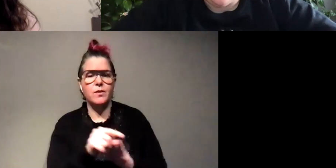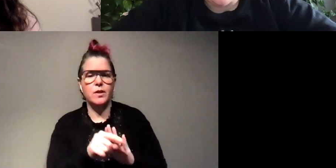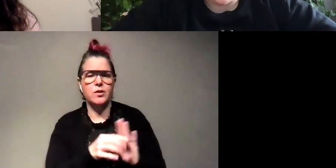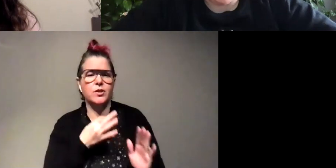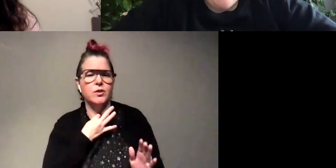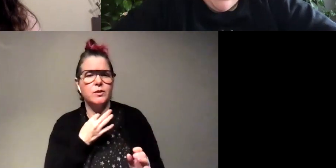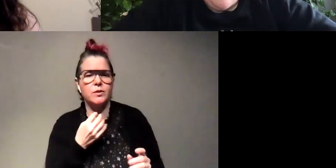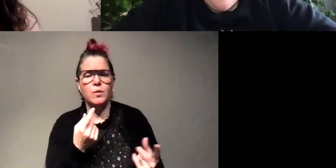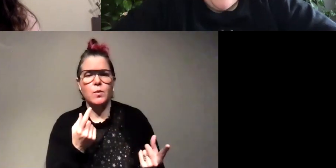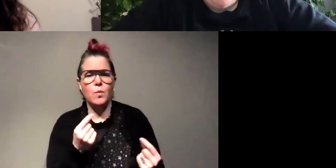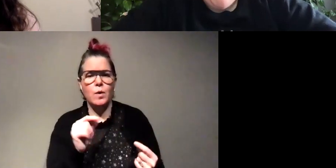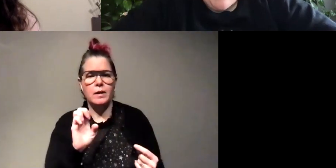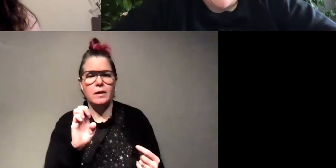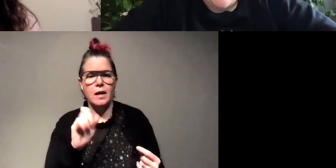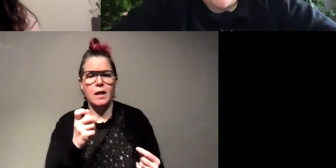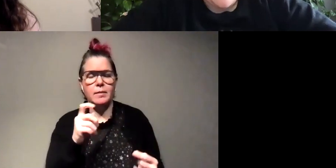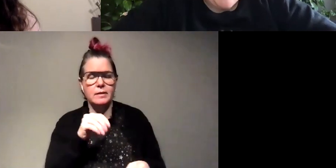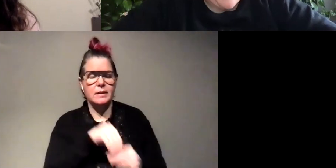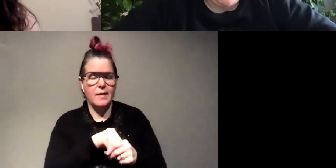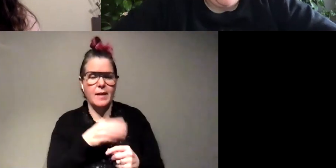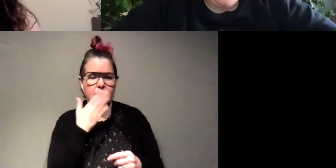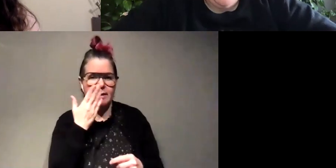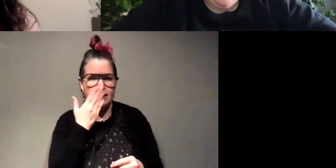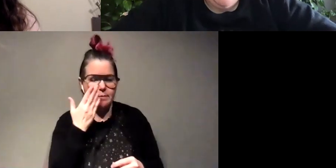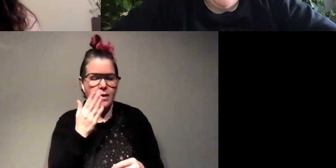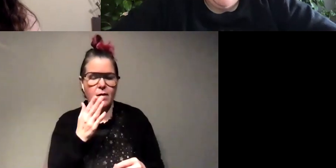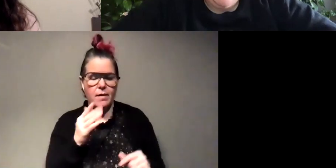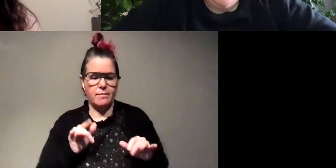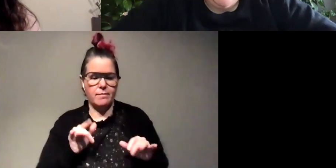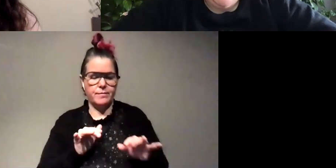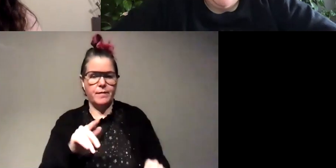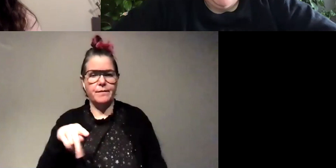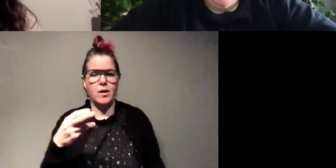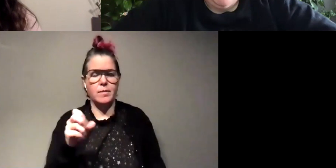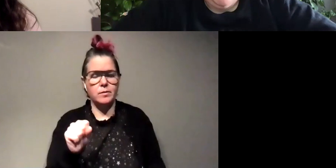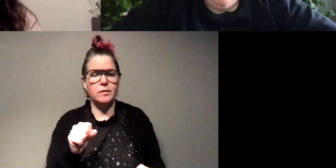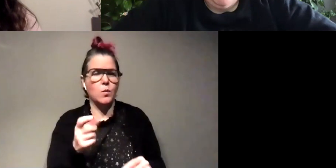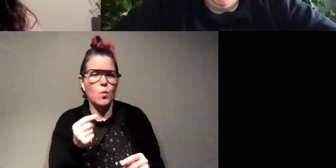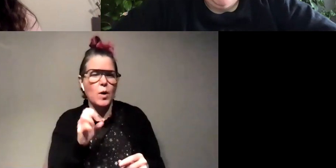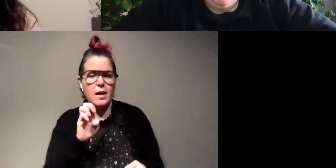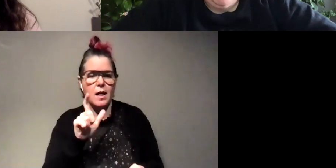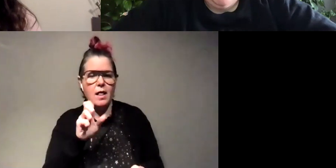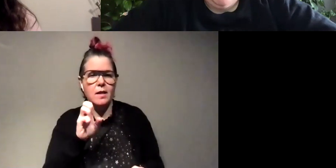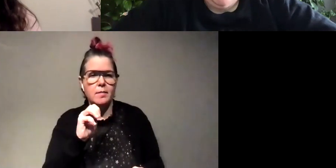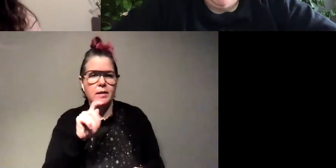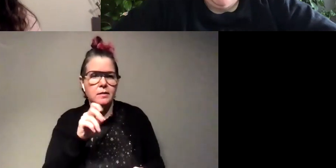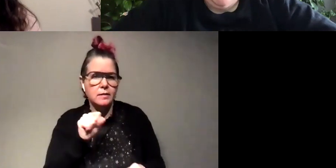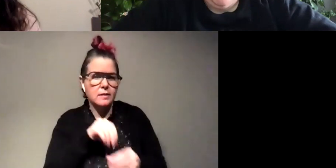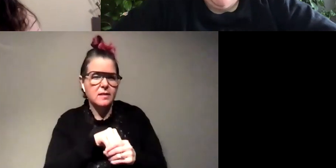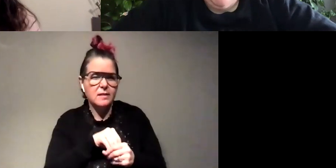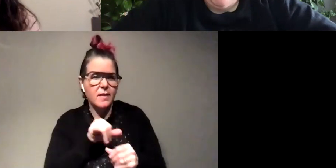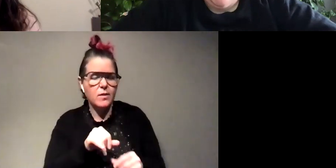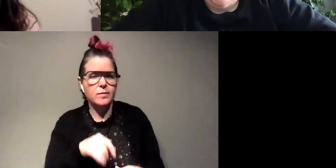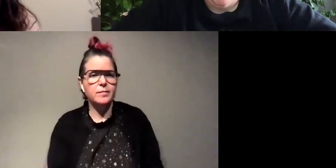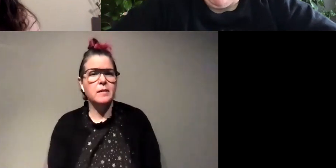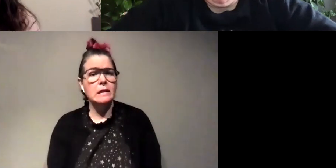elements are in the smell that females use to mate ooh um i don't really